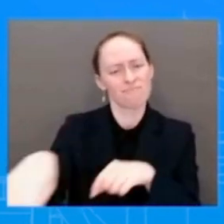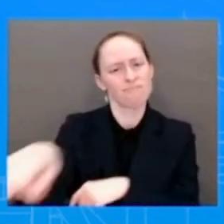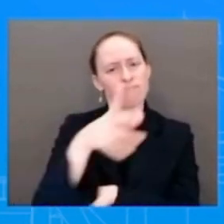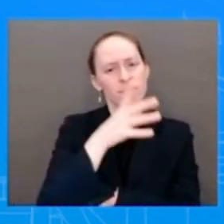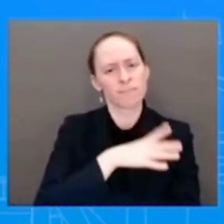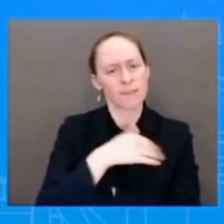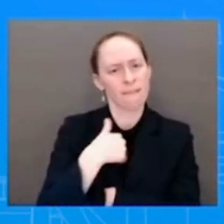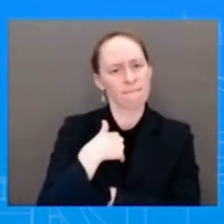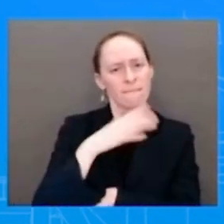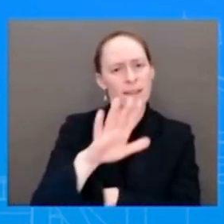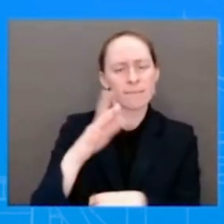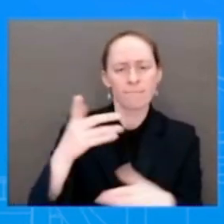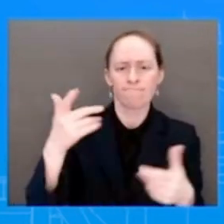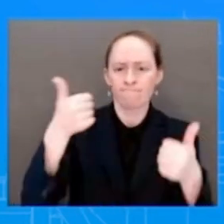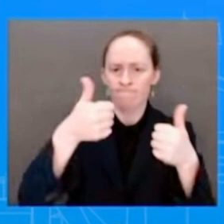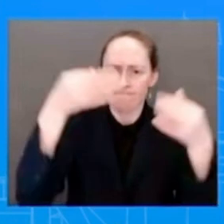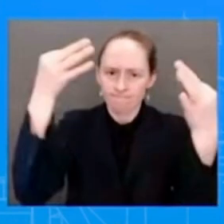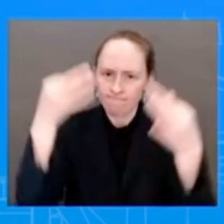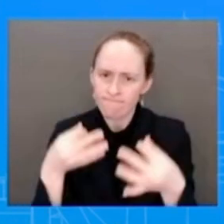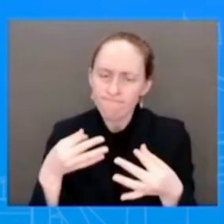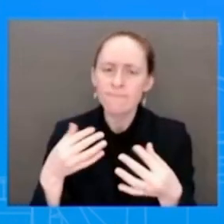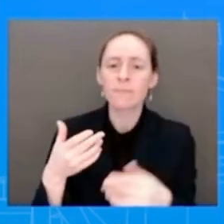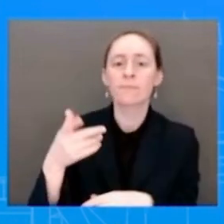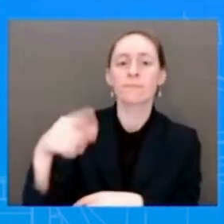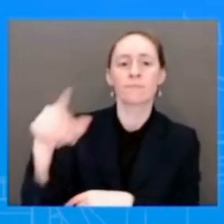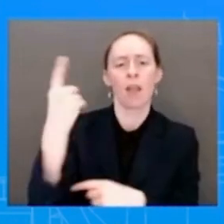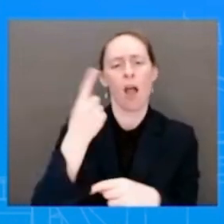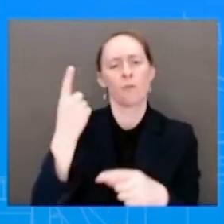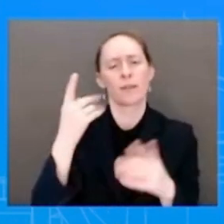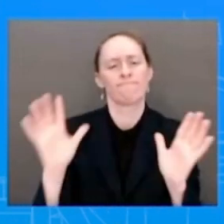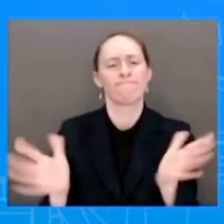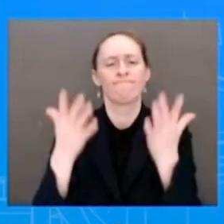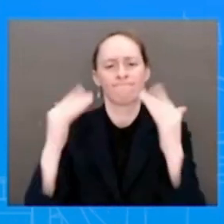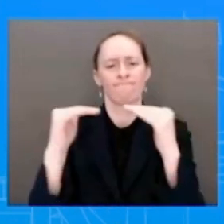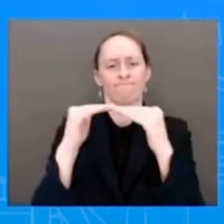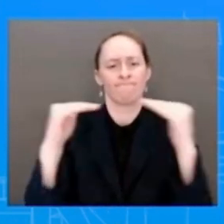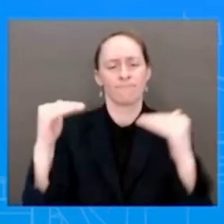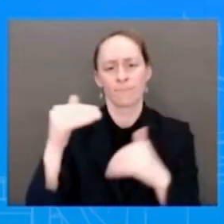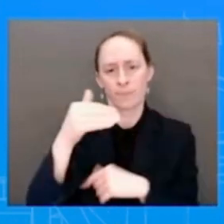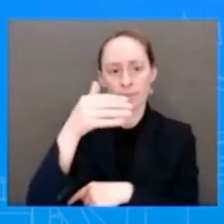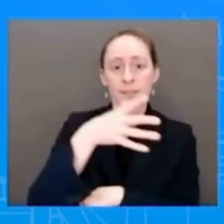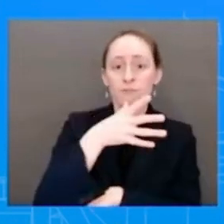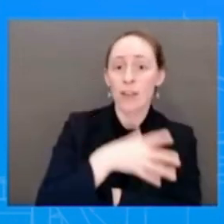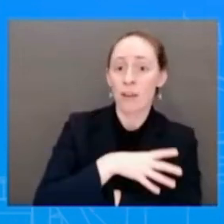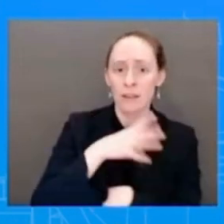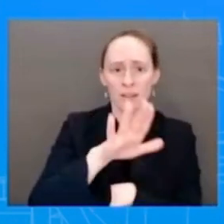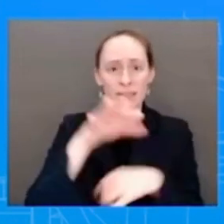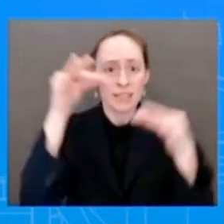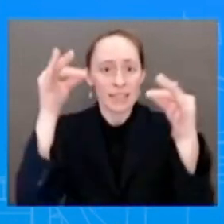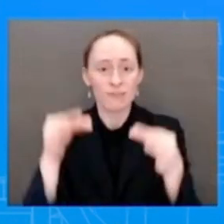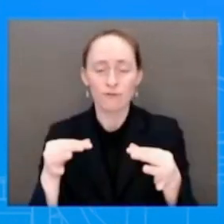and I really look forward to taking your questions. Thank you so much, Jen. I think there's a white jacket.